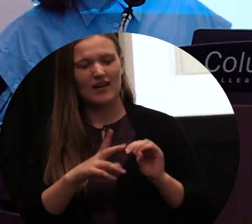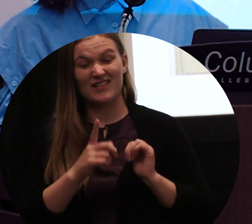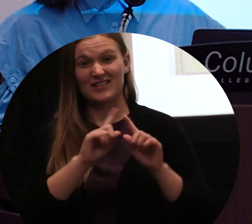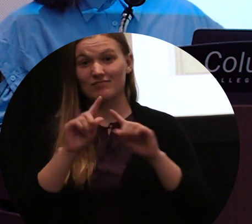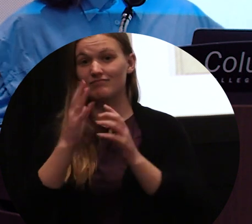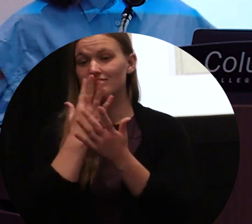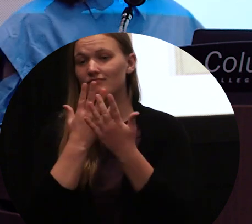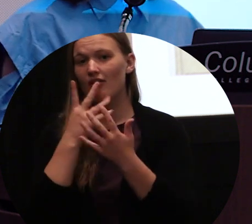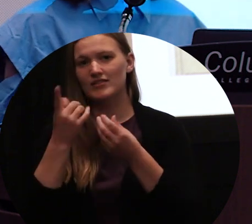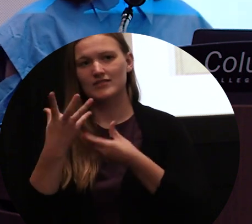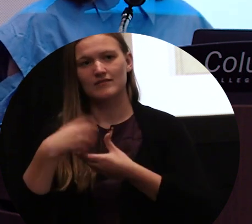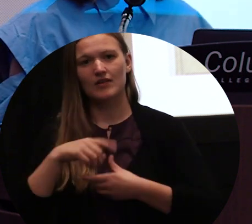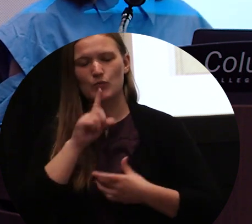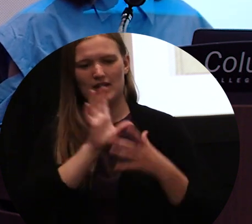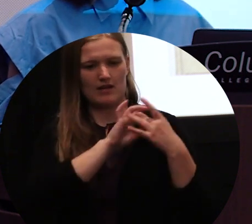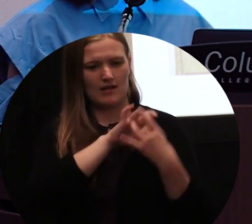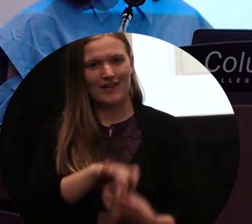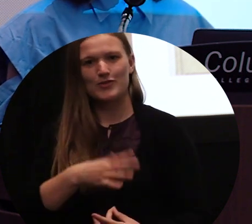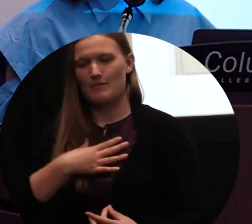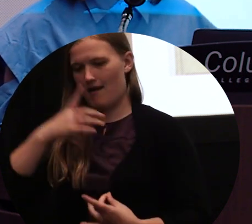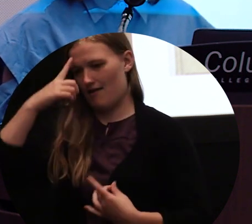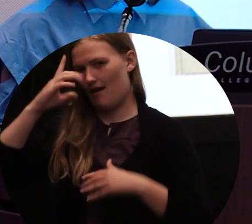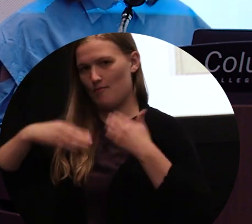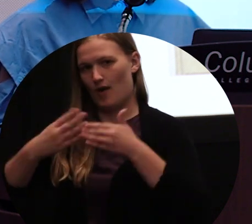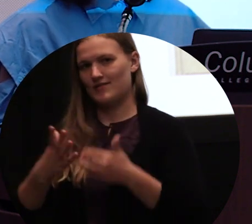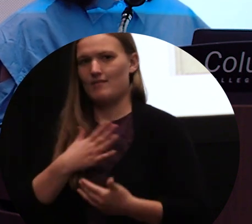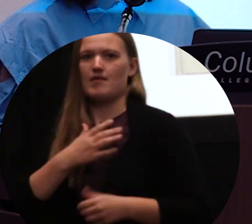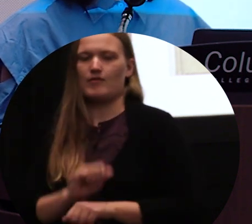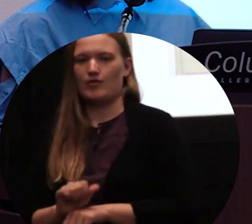they're using. It's all very connected to the ways that I'm thinking about in my work.